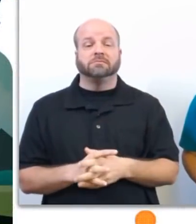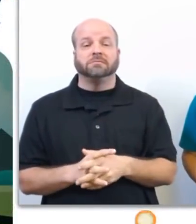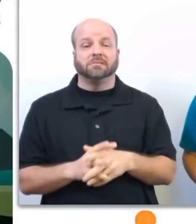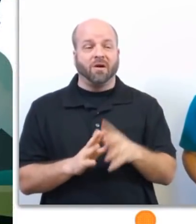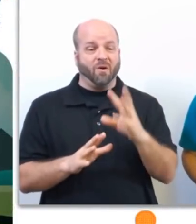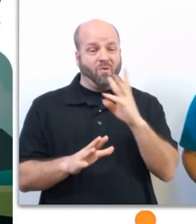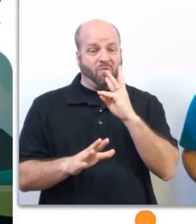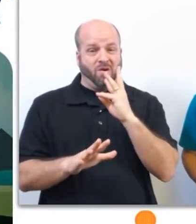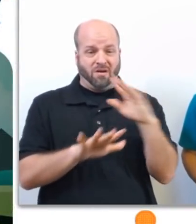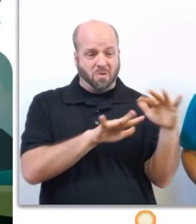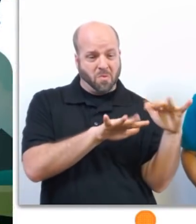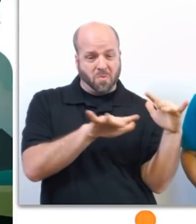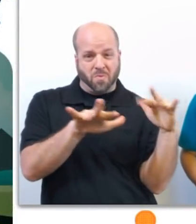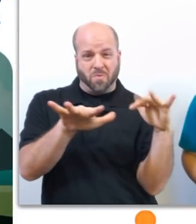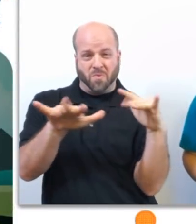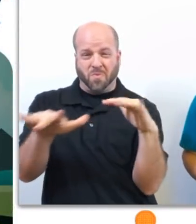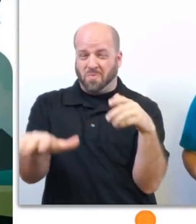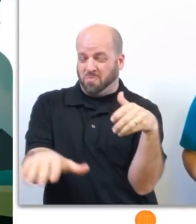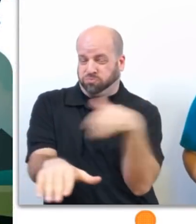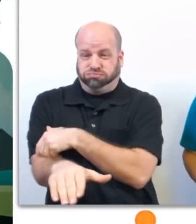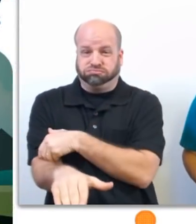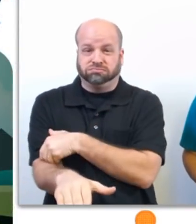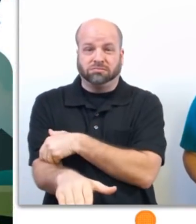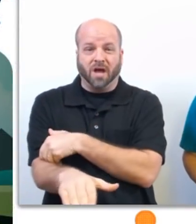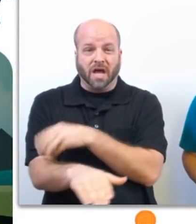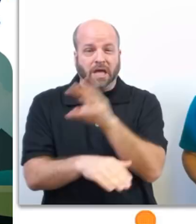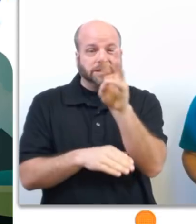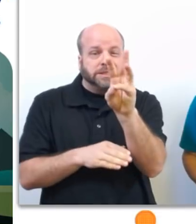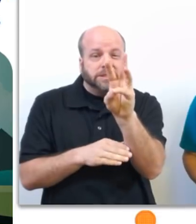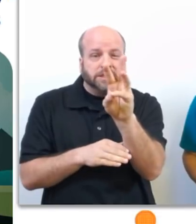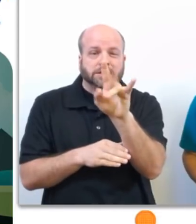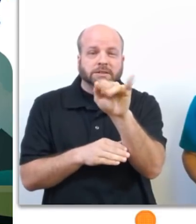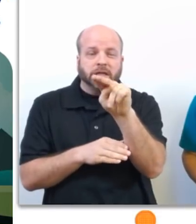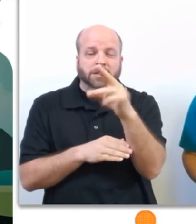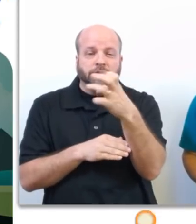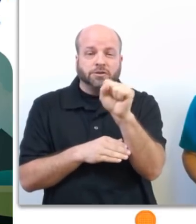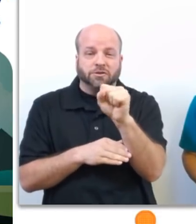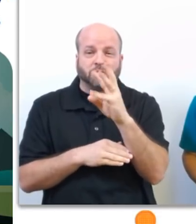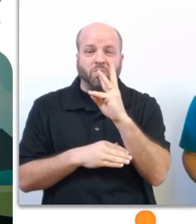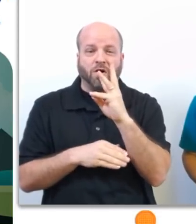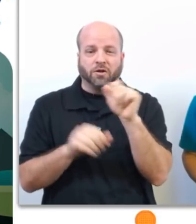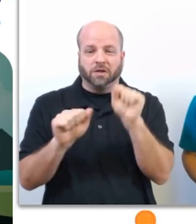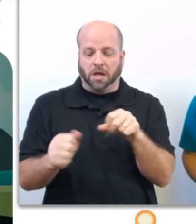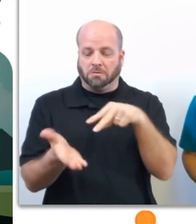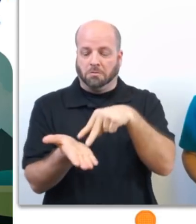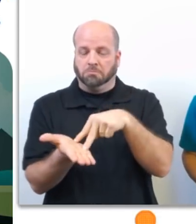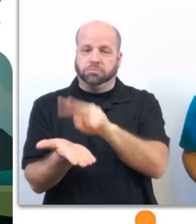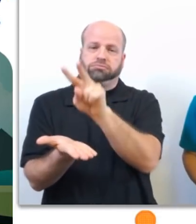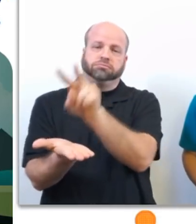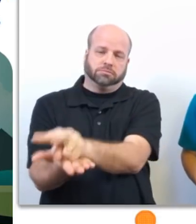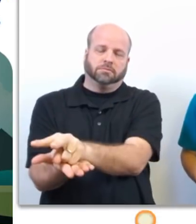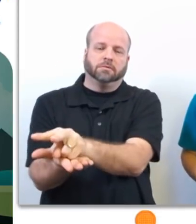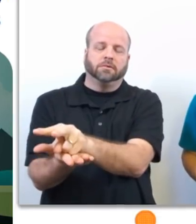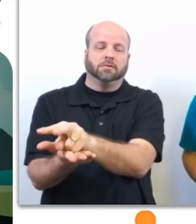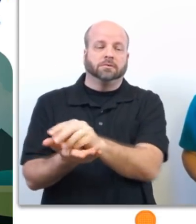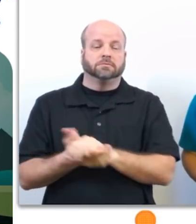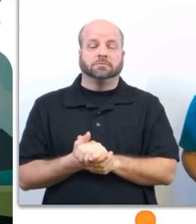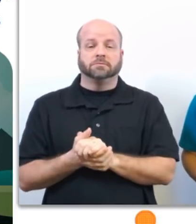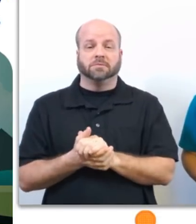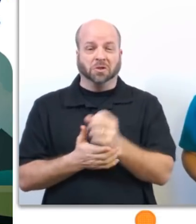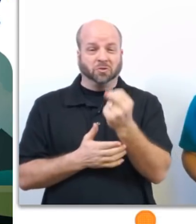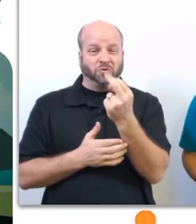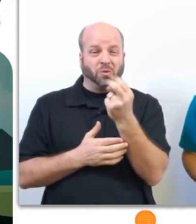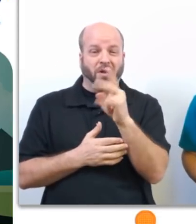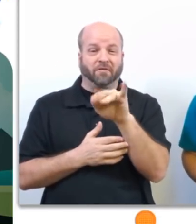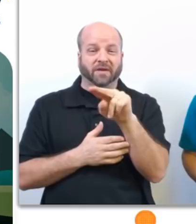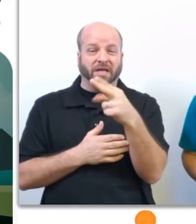carries a lot of force. Just six inches of flowing water can knock an adult off their feet. Twelve inches